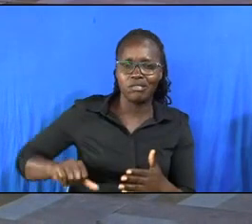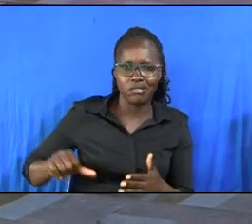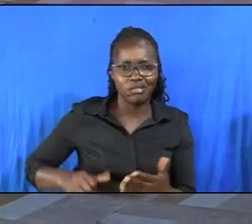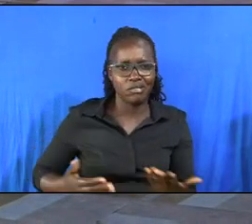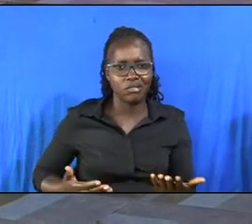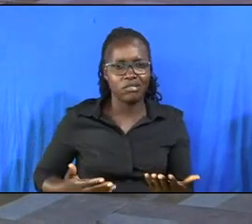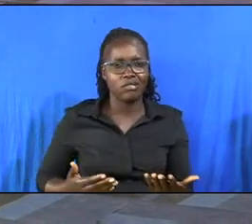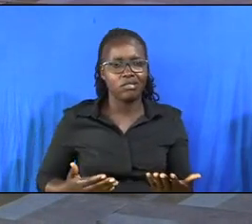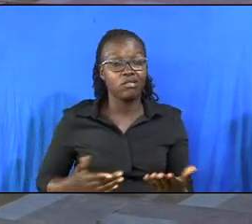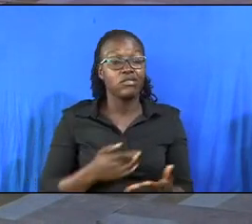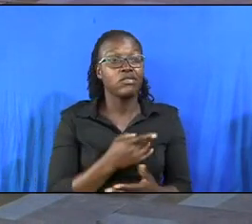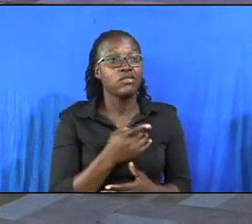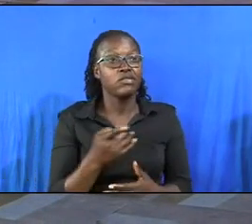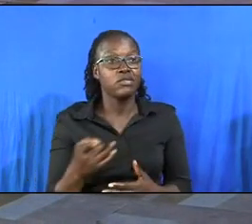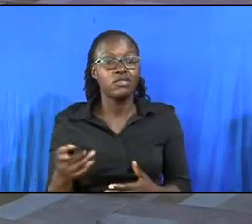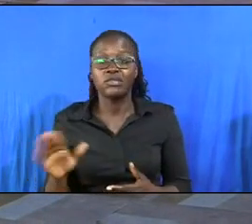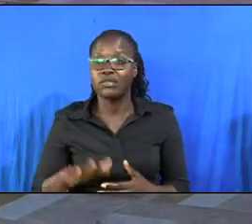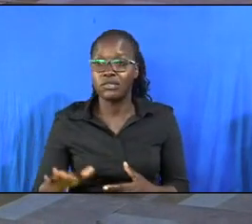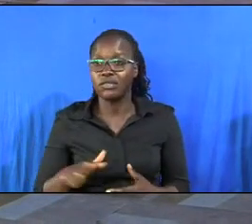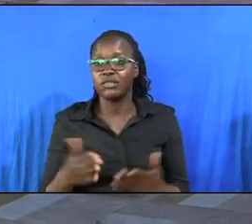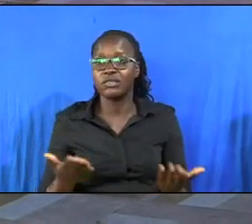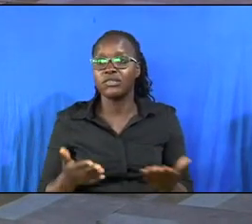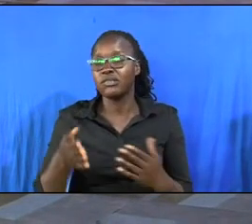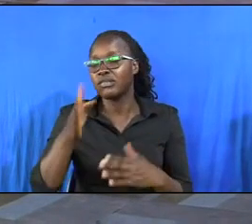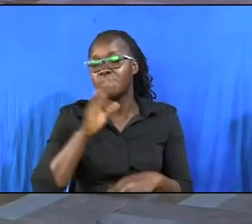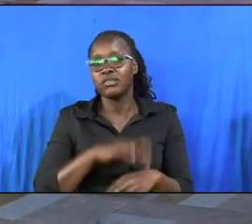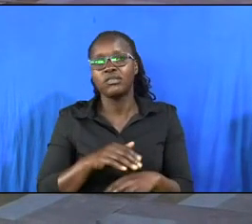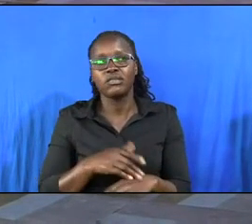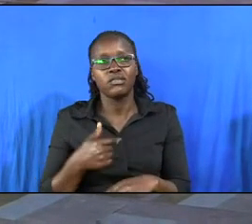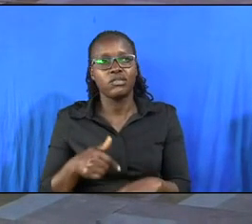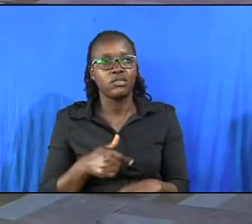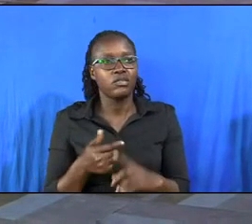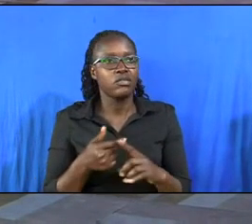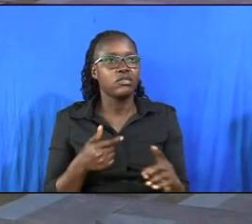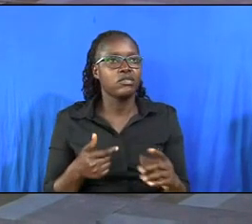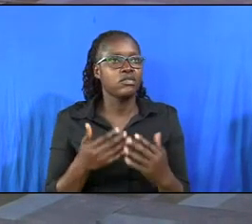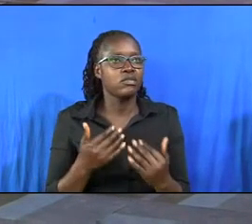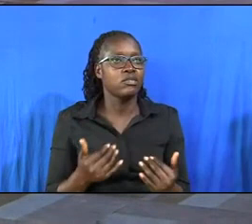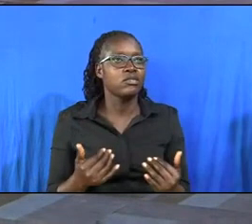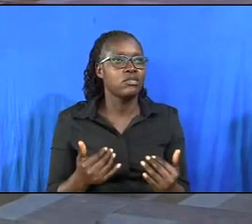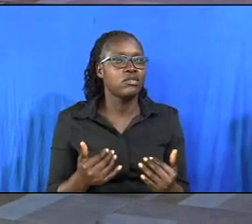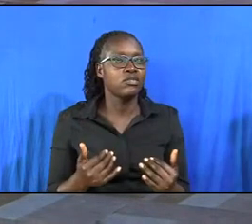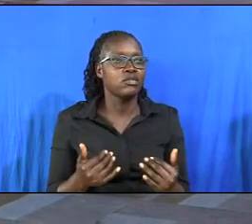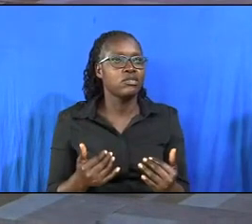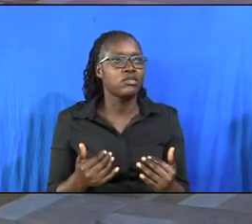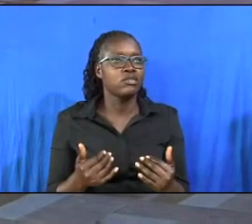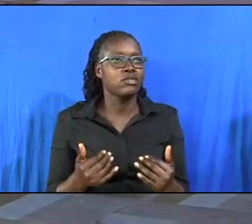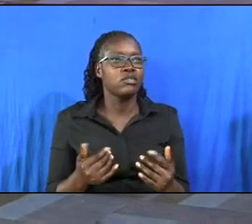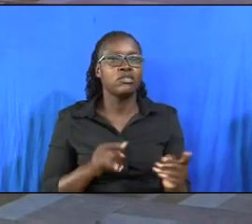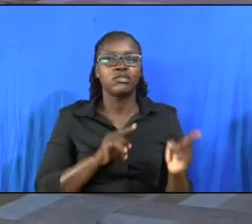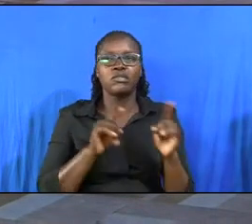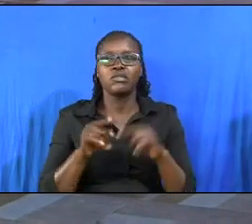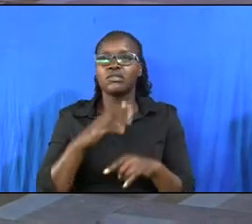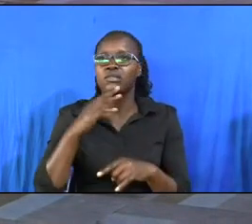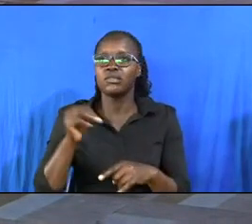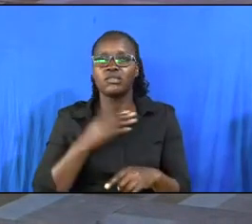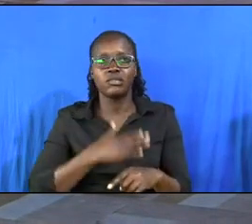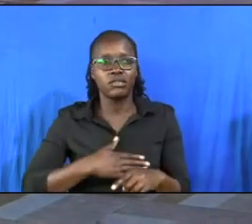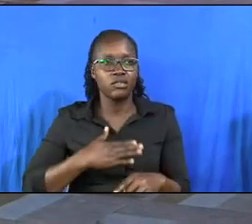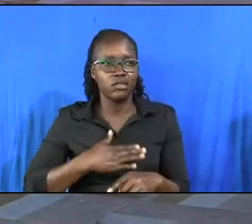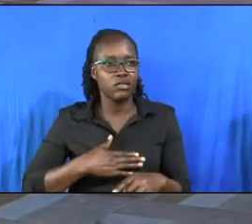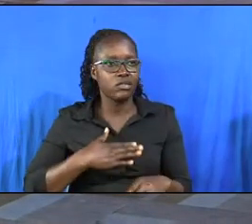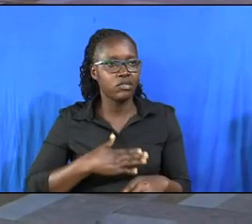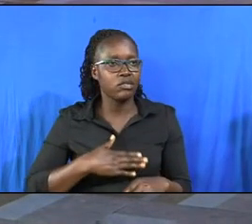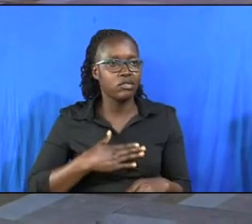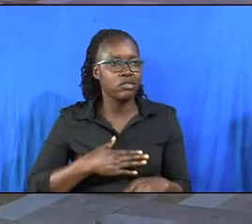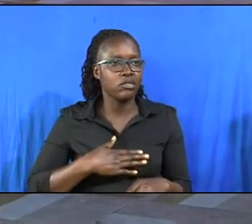lifestyles. These are the places where God has called us from. And now that you have come to him, please, please,